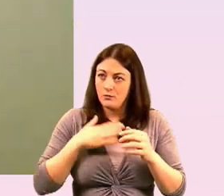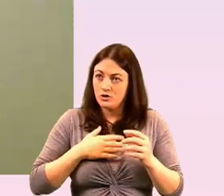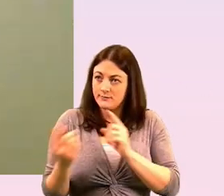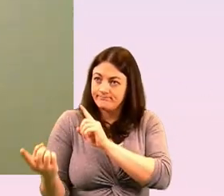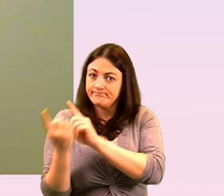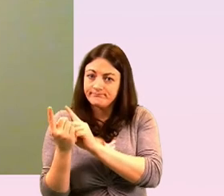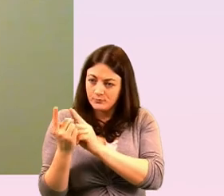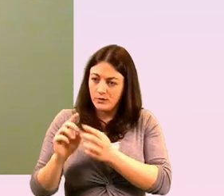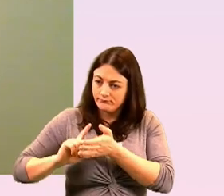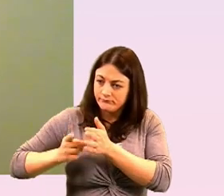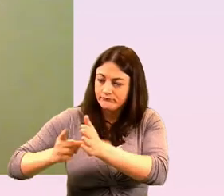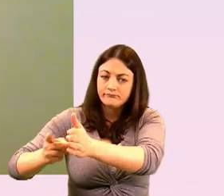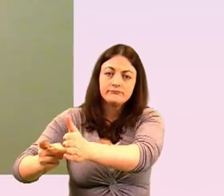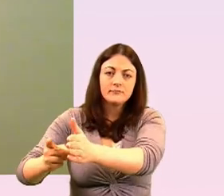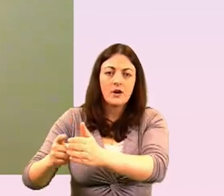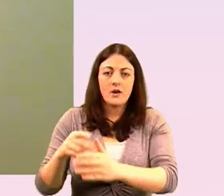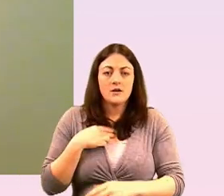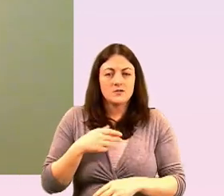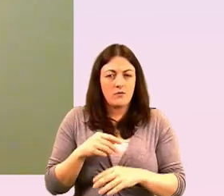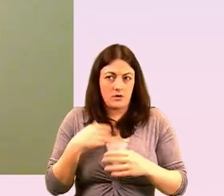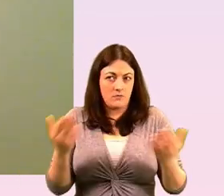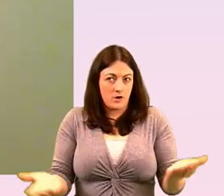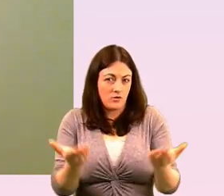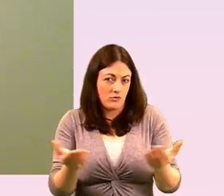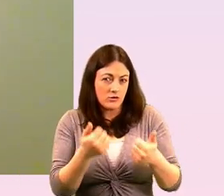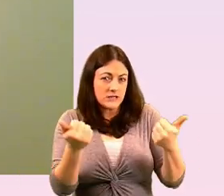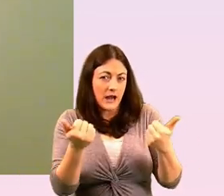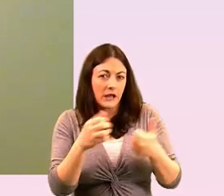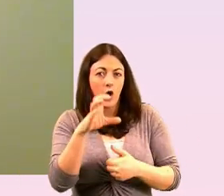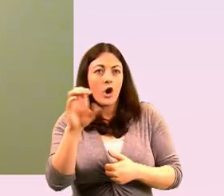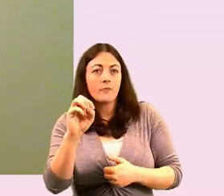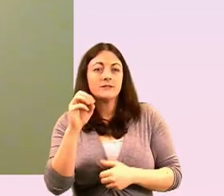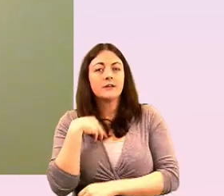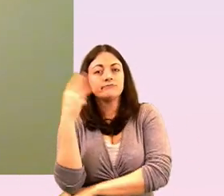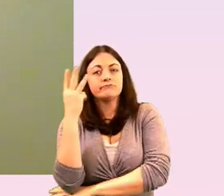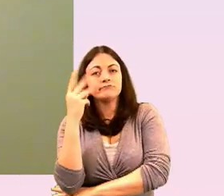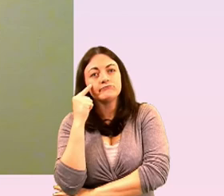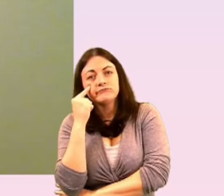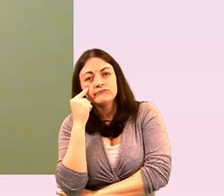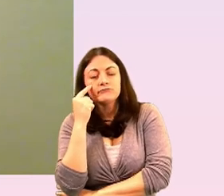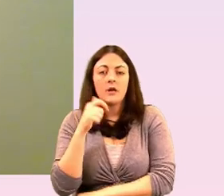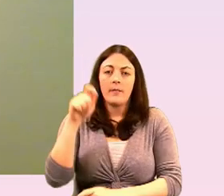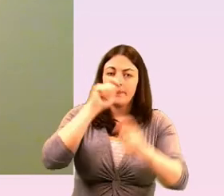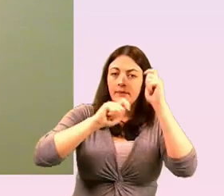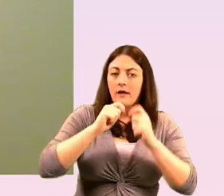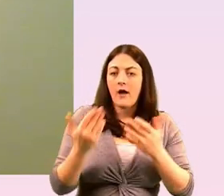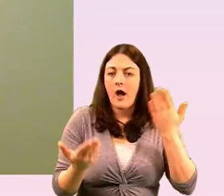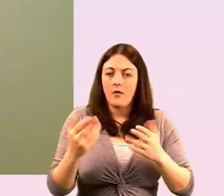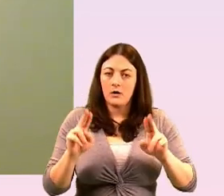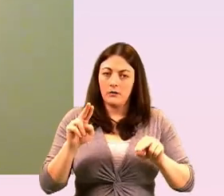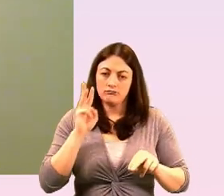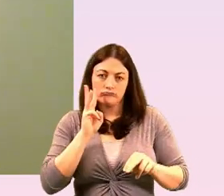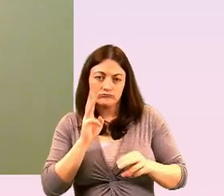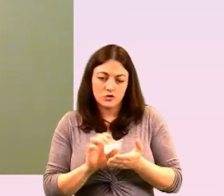walk um and i just would encourage any other corporates on the on the call to kind of one look at how we can support better and two